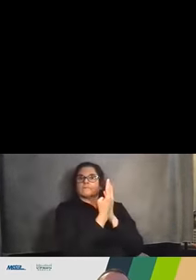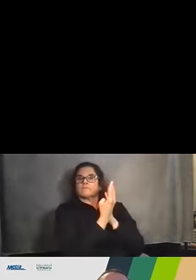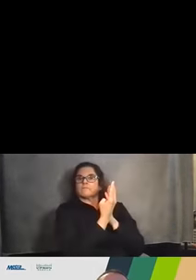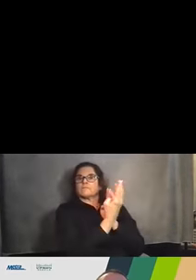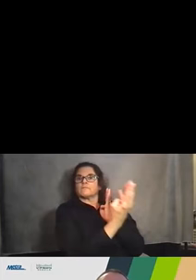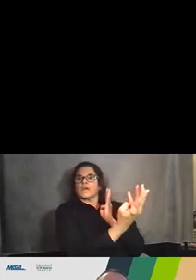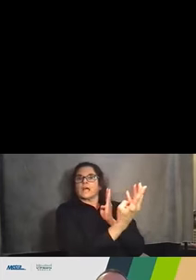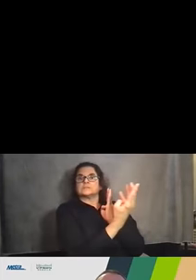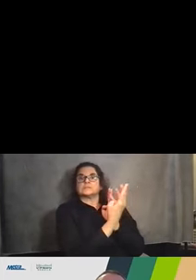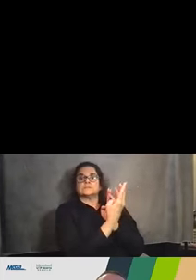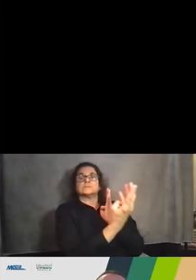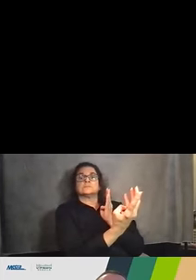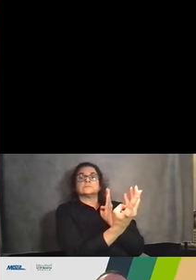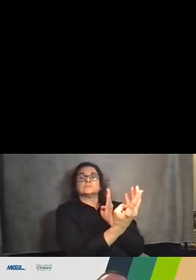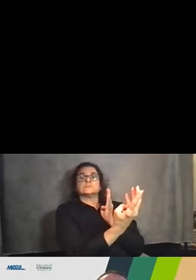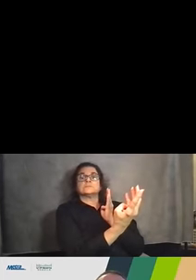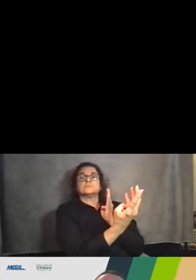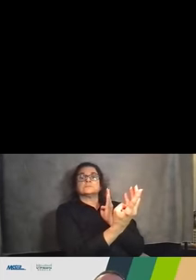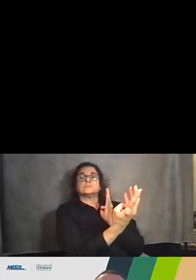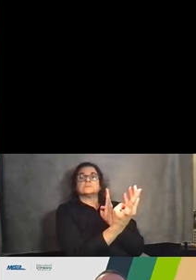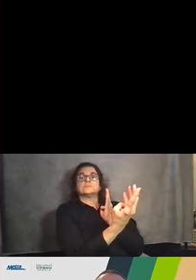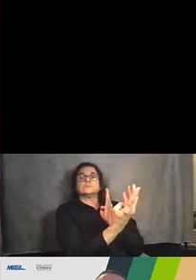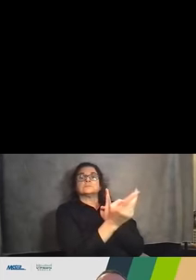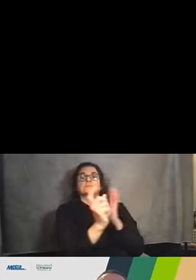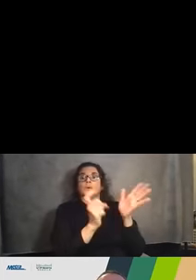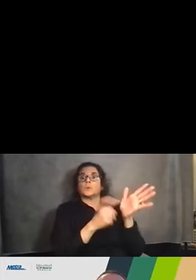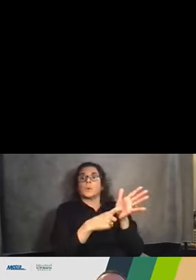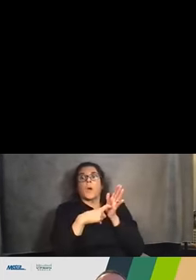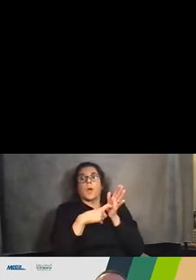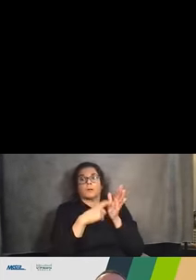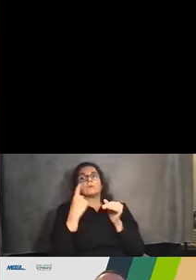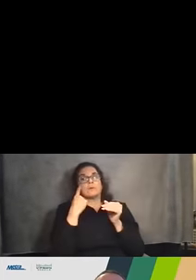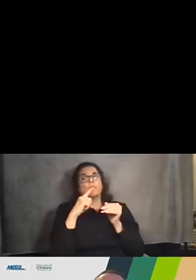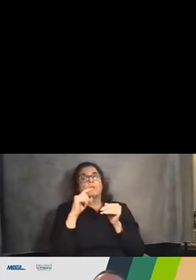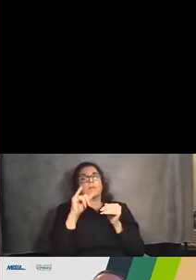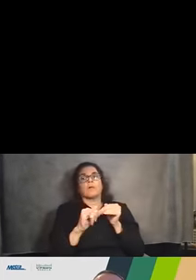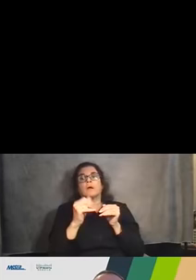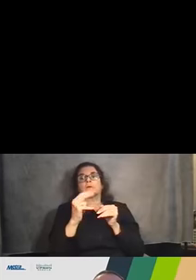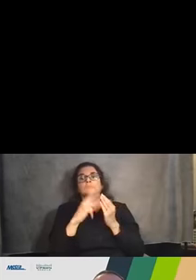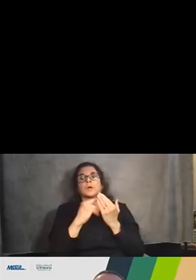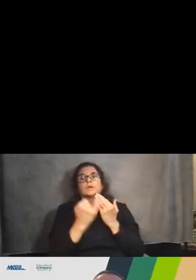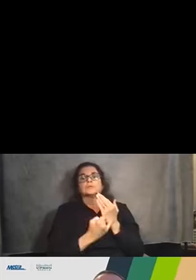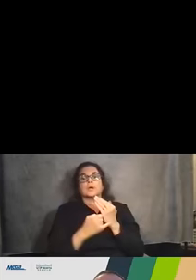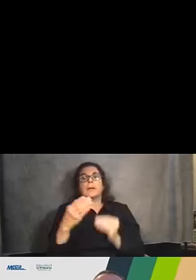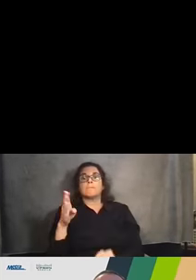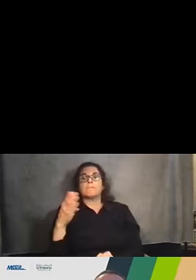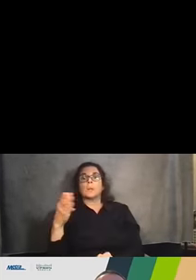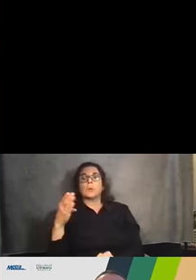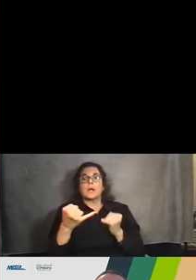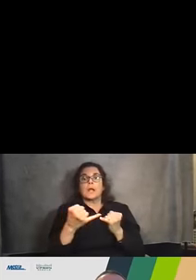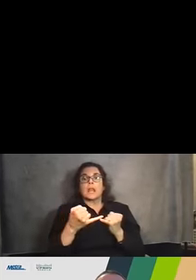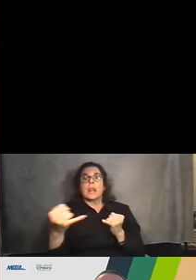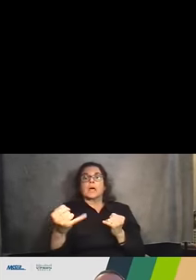property line, and that would be required for the project. So the the blue line is the property line labeled there,